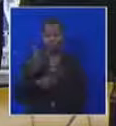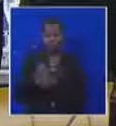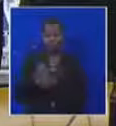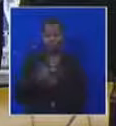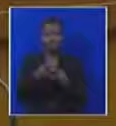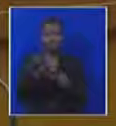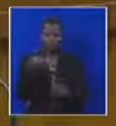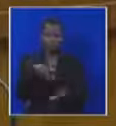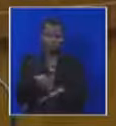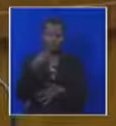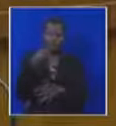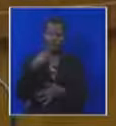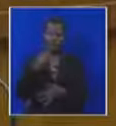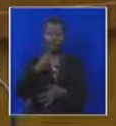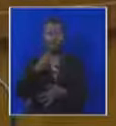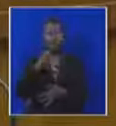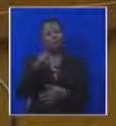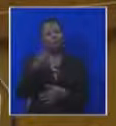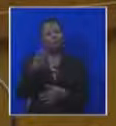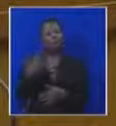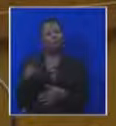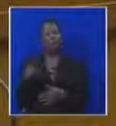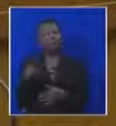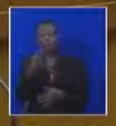come here and talk about macadamias instead of minerals.